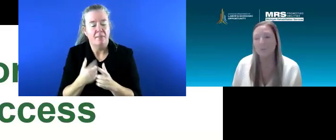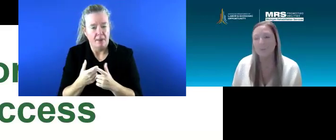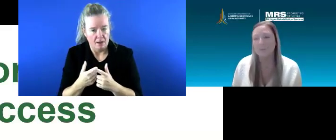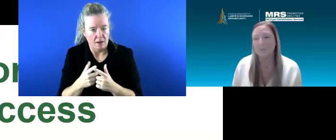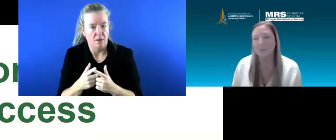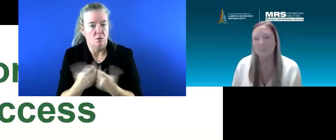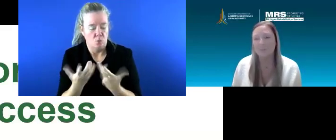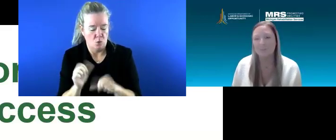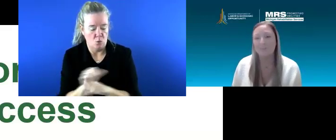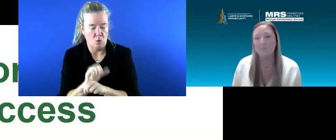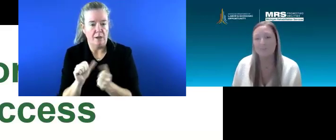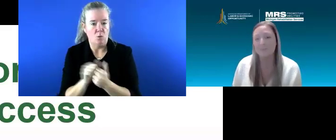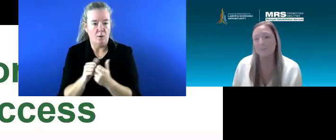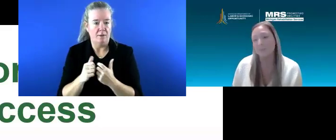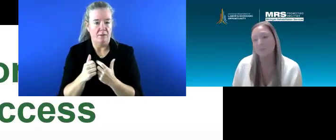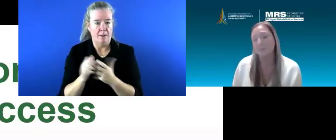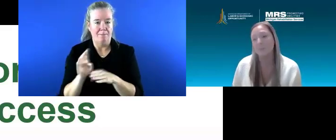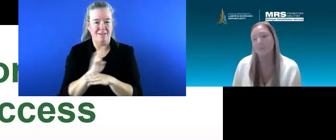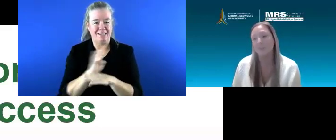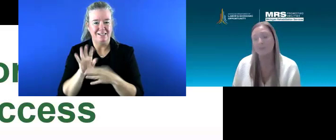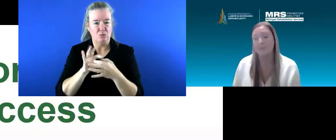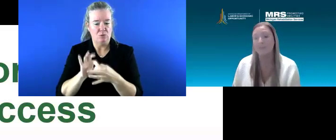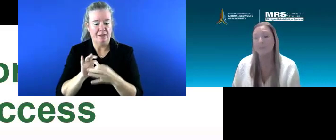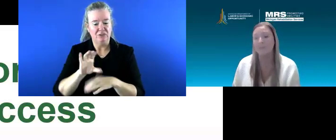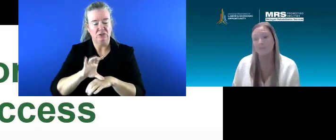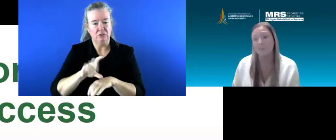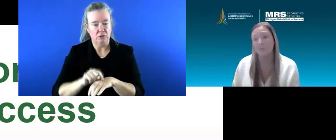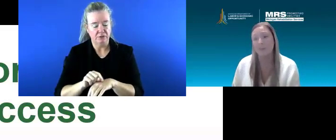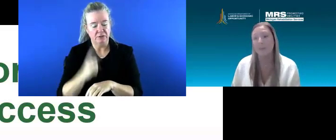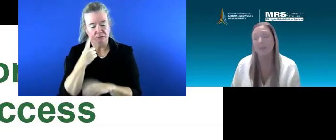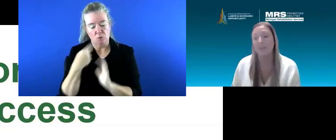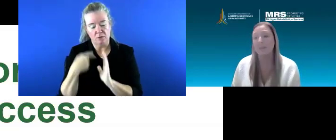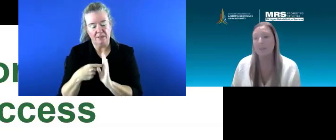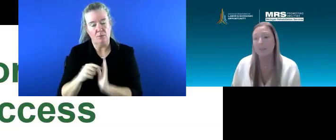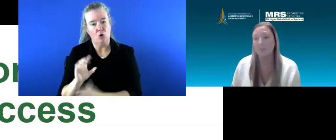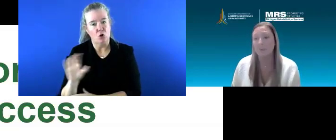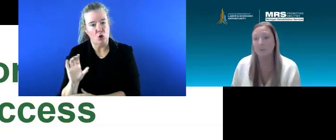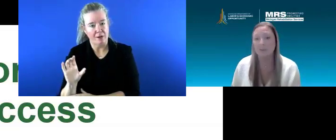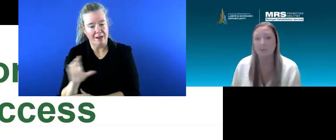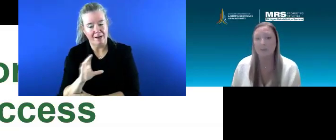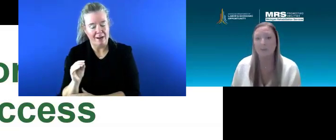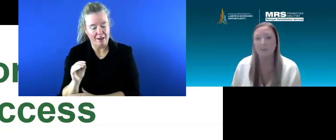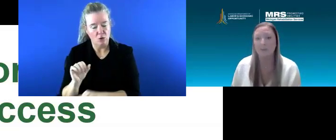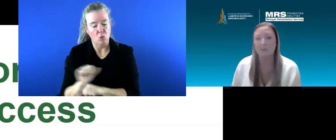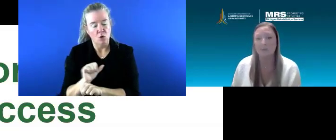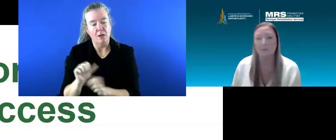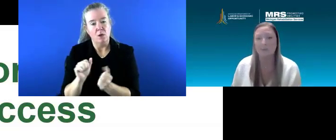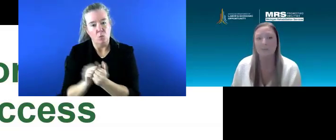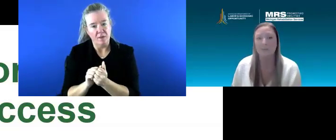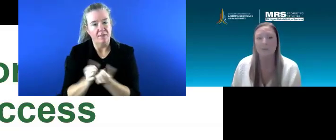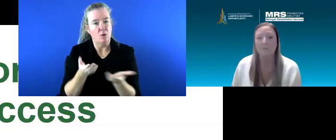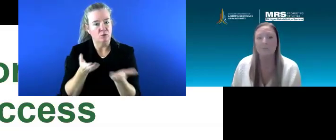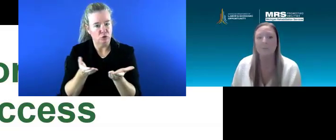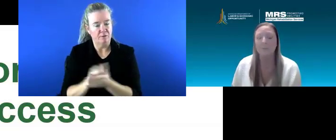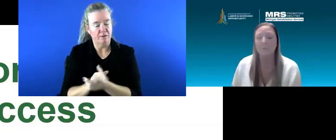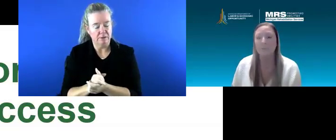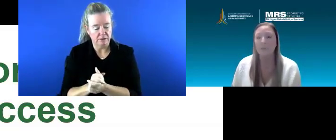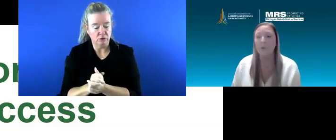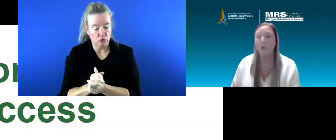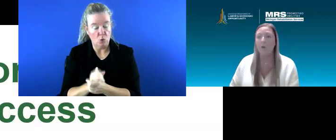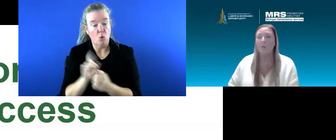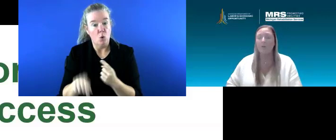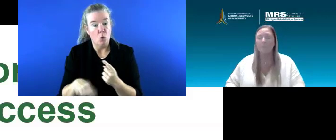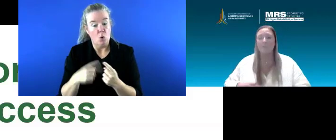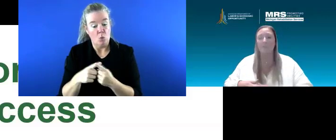working with our business relation consultants such as Claudette and and working on those services. So when